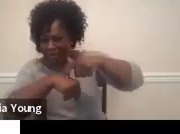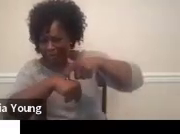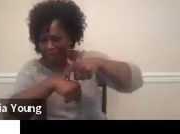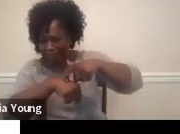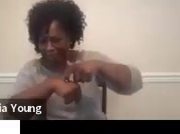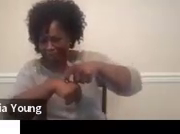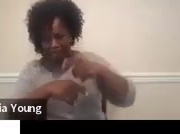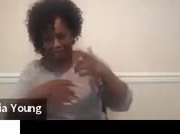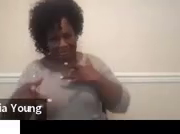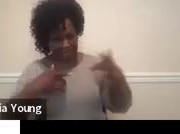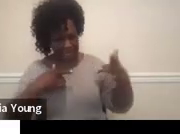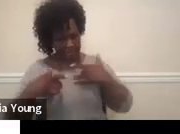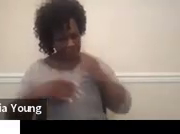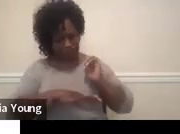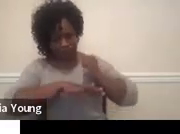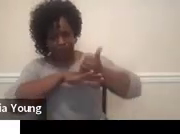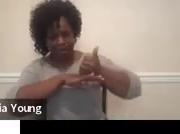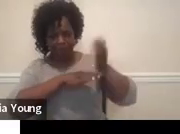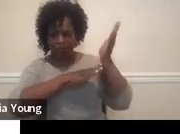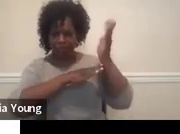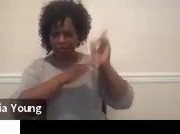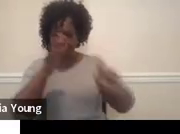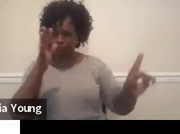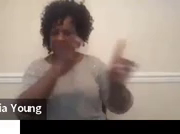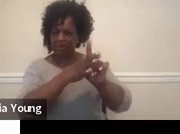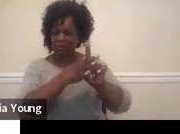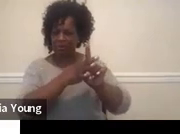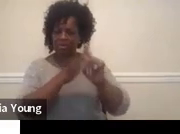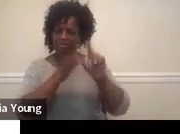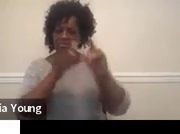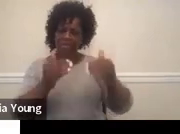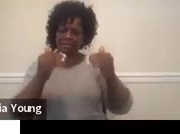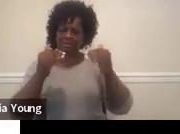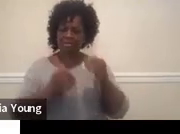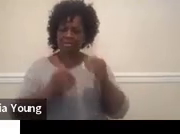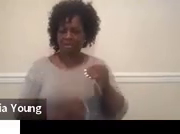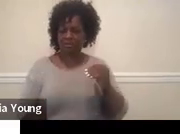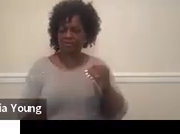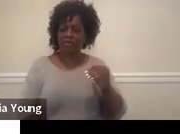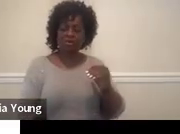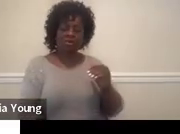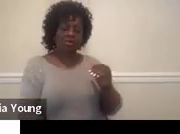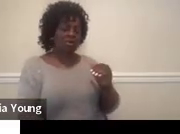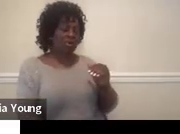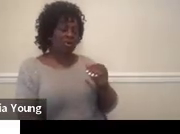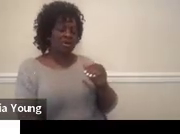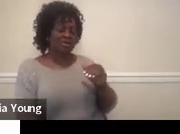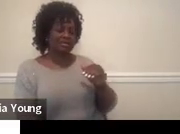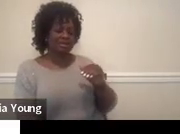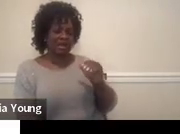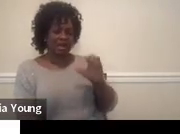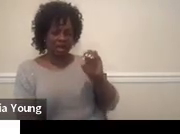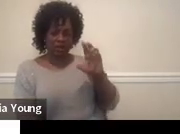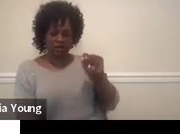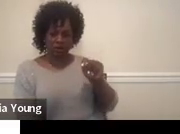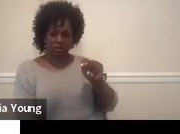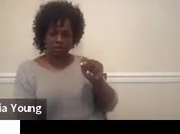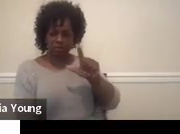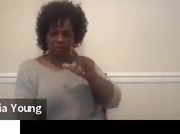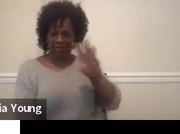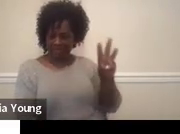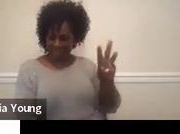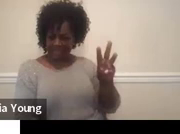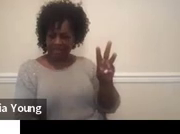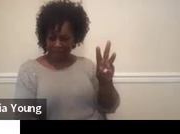pretty exciting. But our next one that we're doing on 1026 is about distinctly measurable and